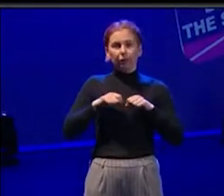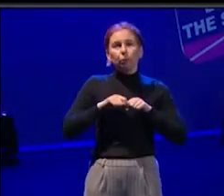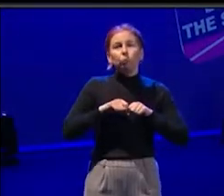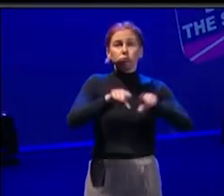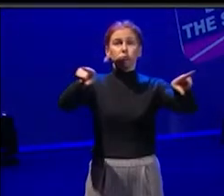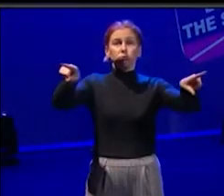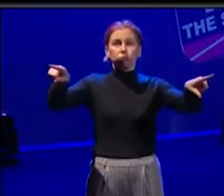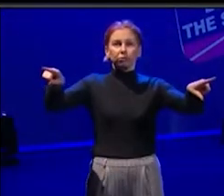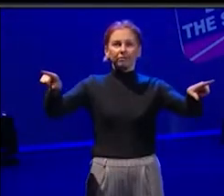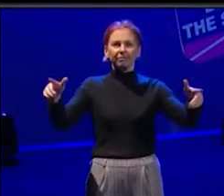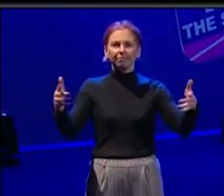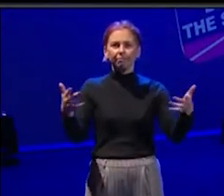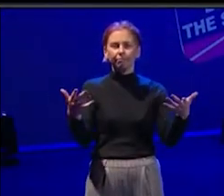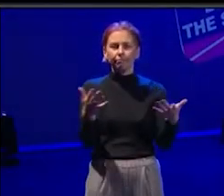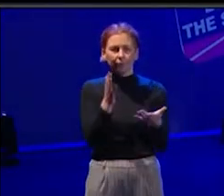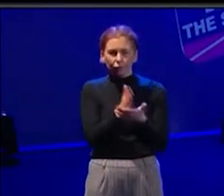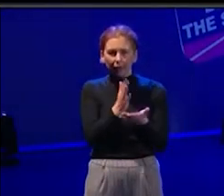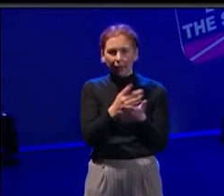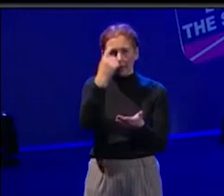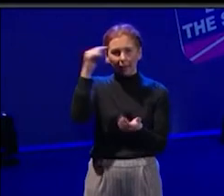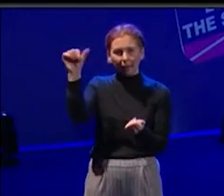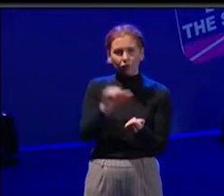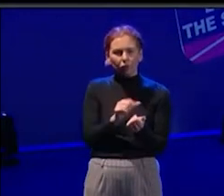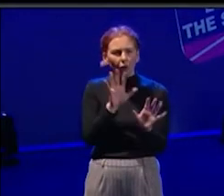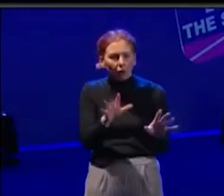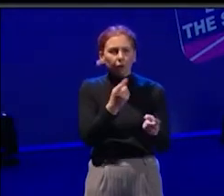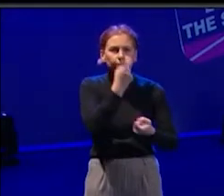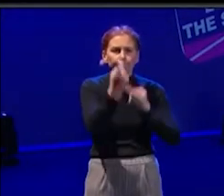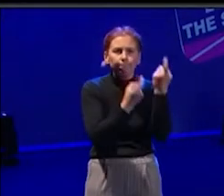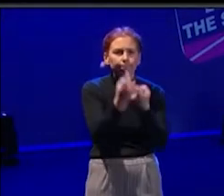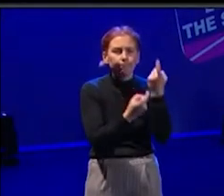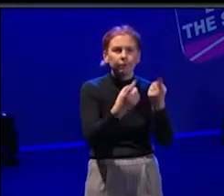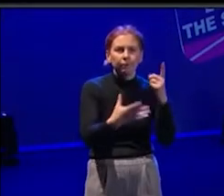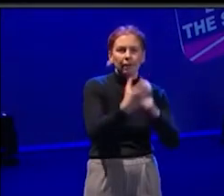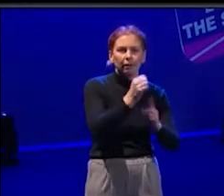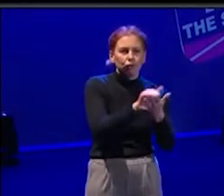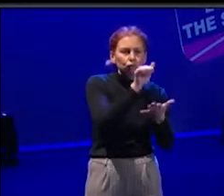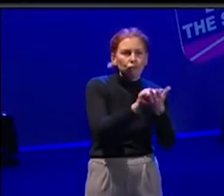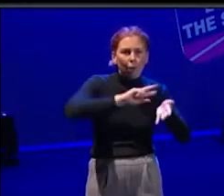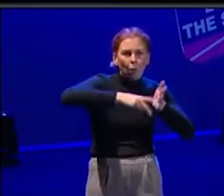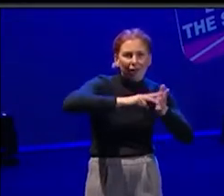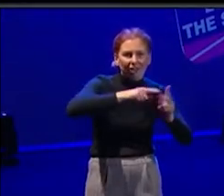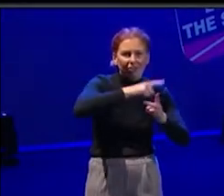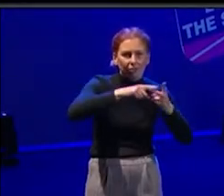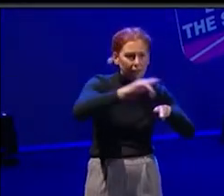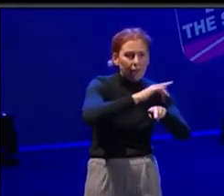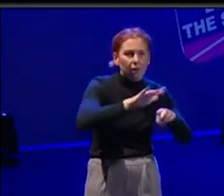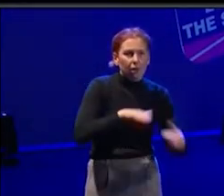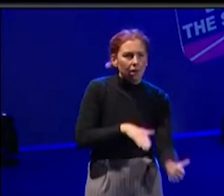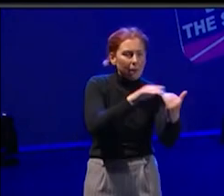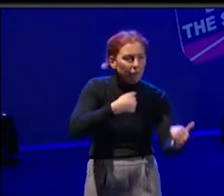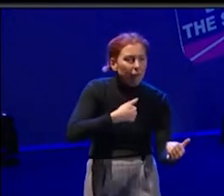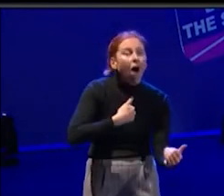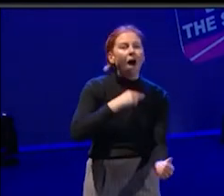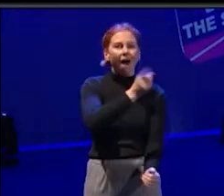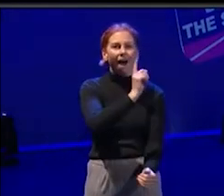is actually go for the organisations, the theatres that you are genuinely interested in, and, like, holler at them